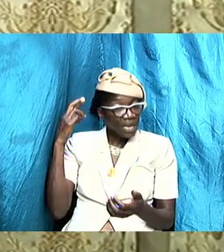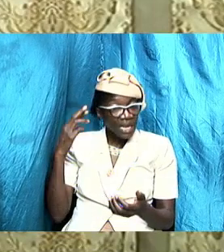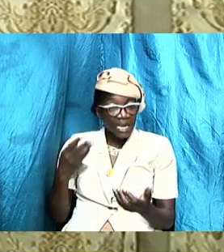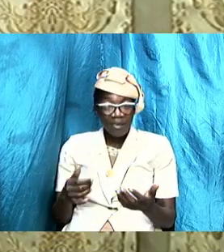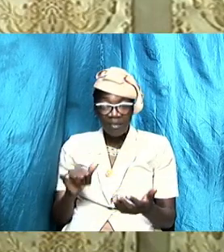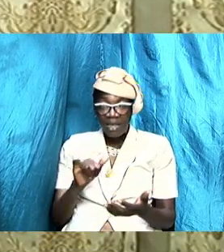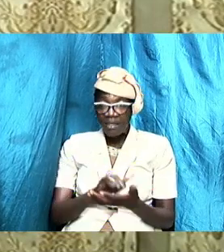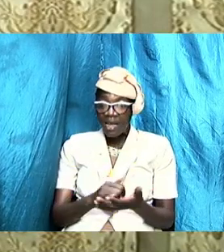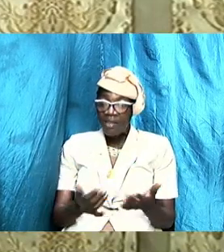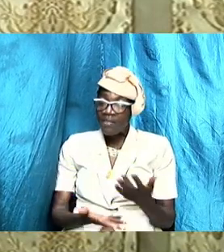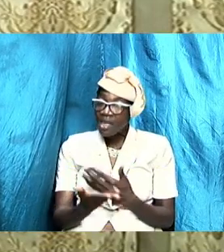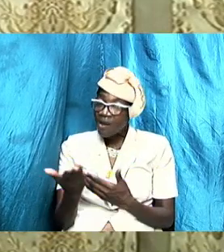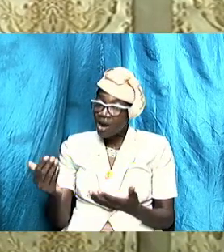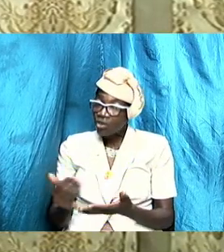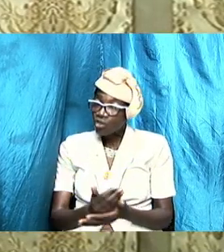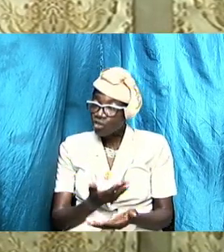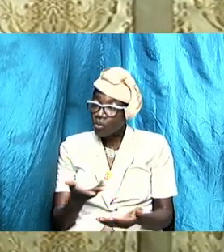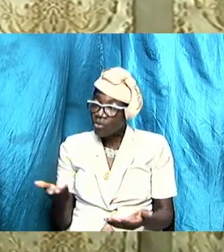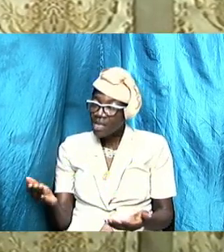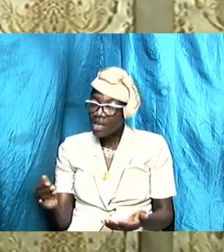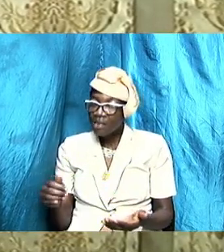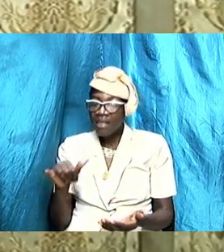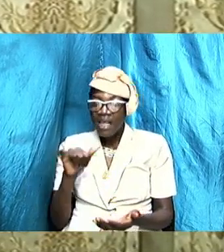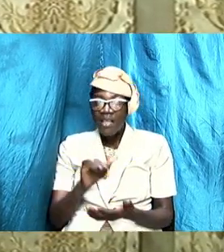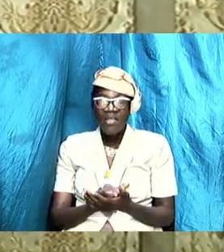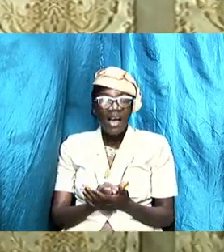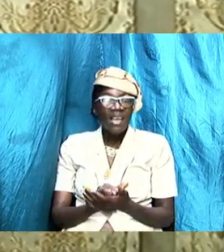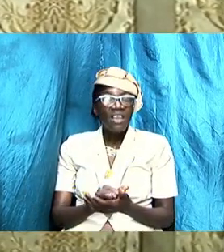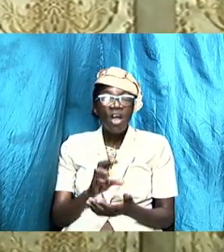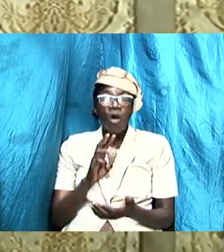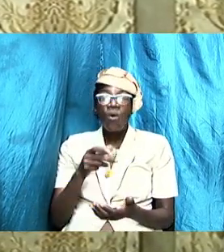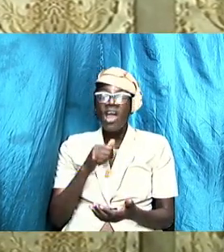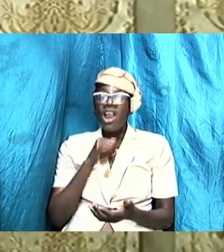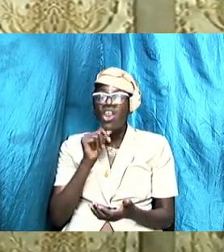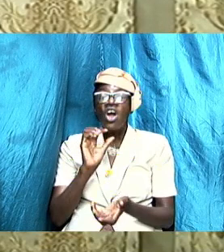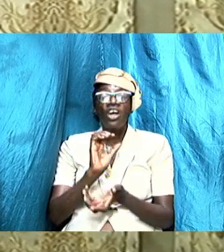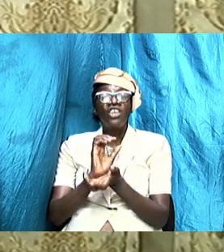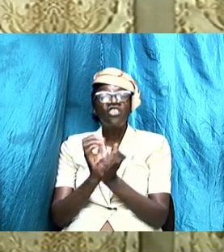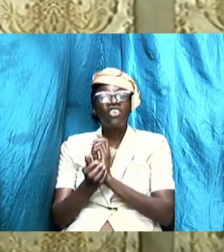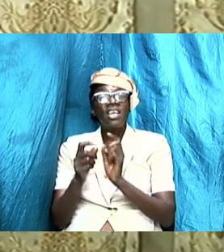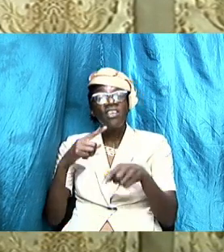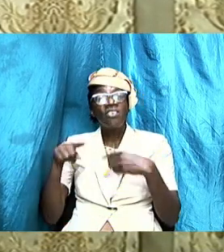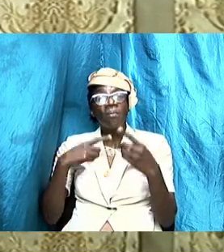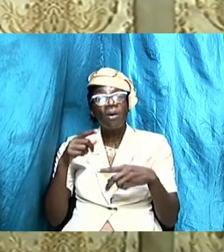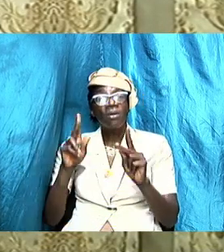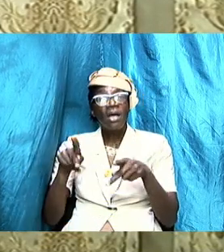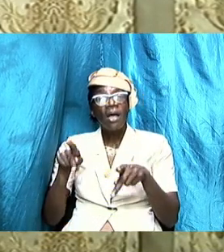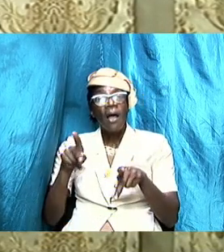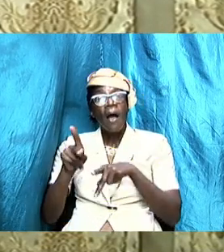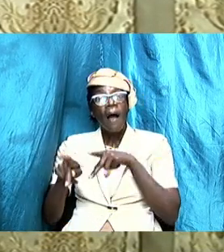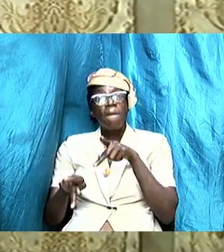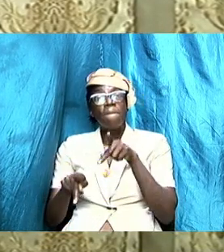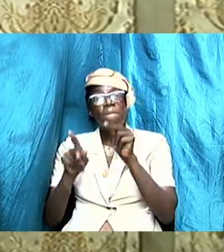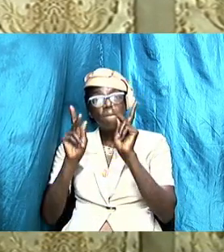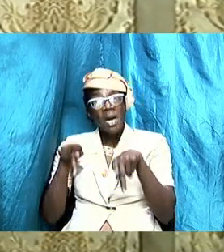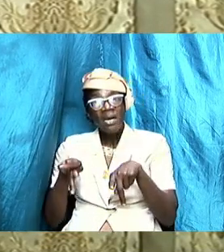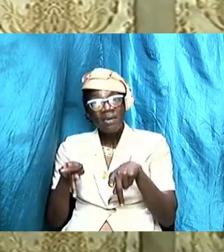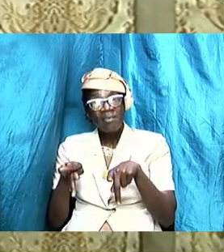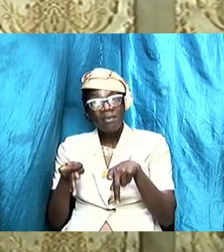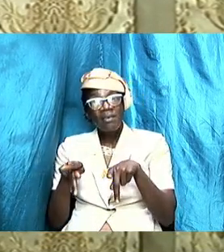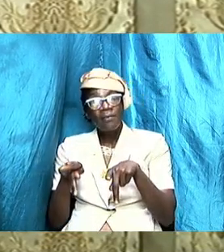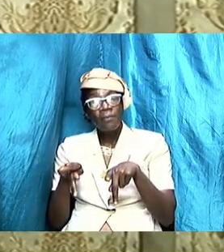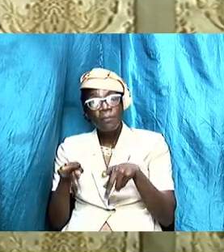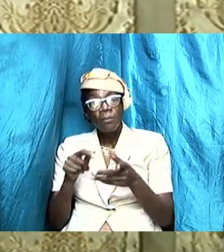that just will never change about a person the Bible